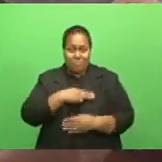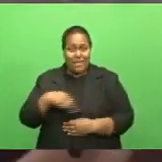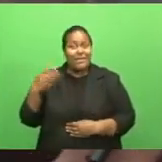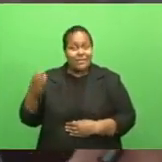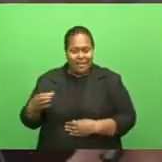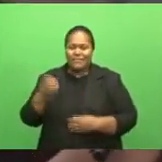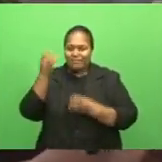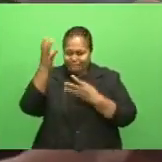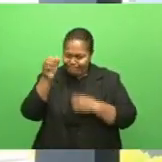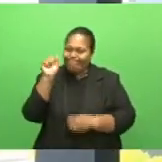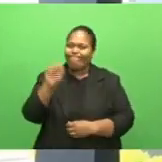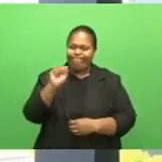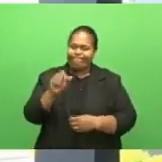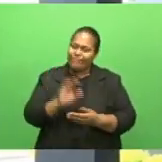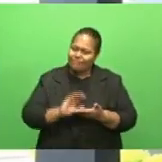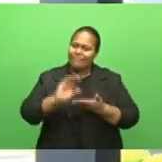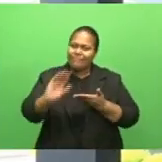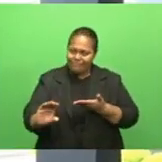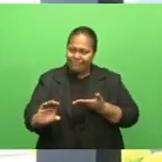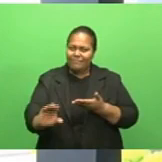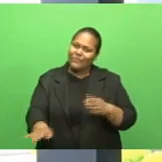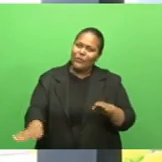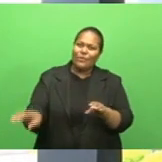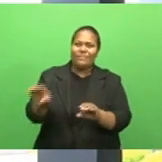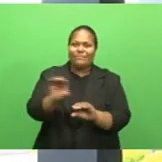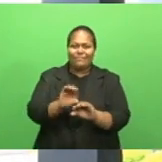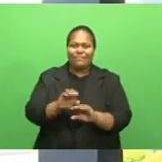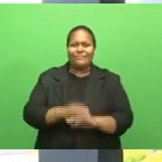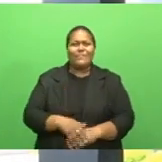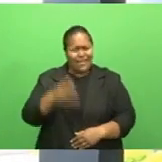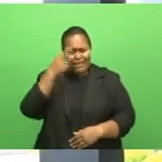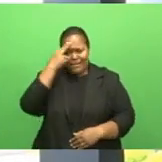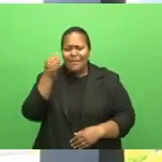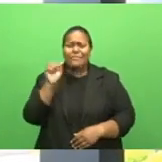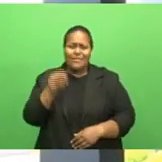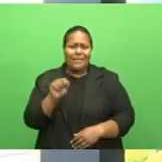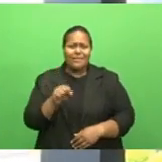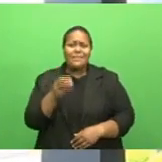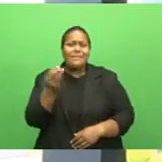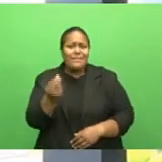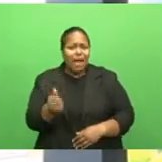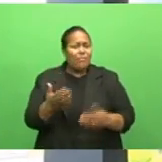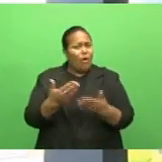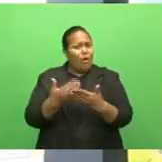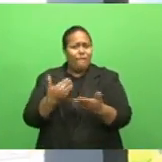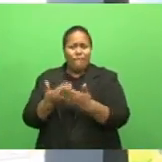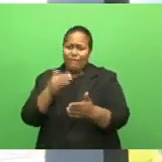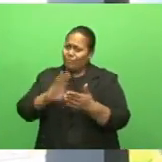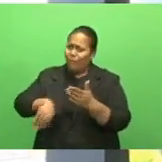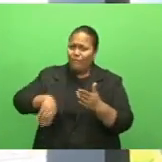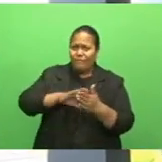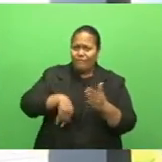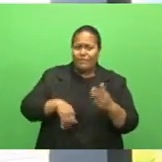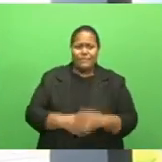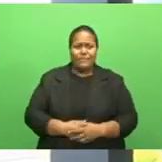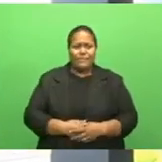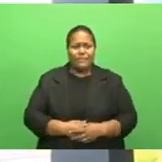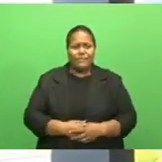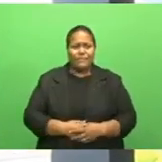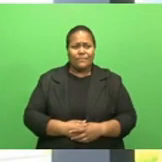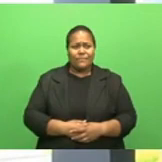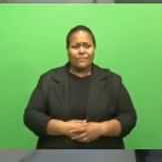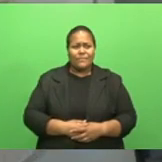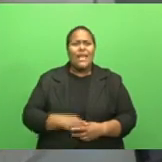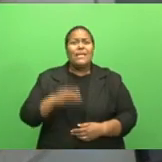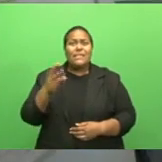be reimbursed. Names have been dropped, that's a fact. They may have filled out the recertification form in time, but they didn't get the